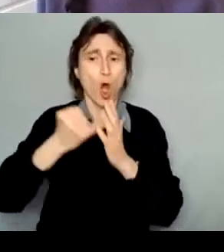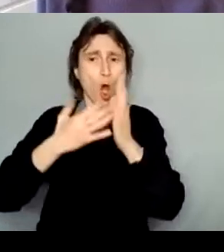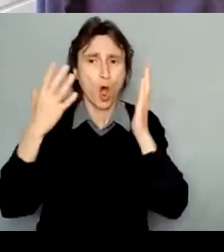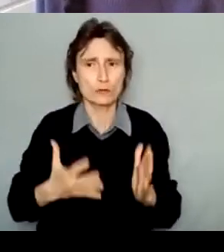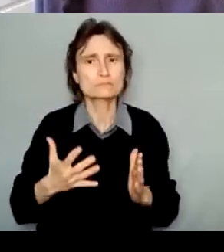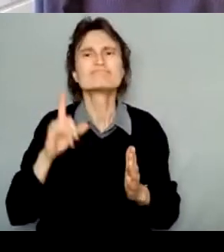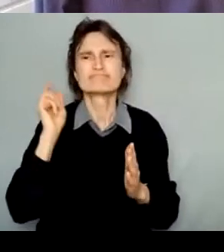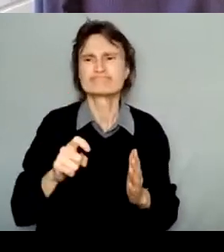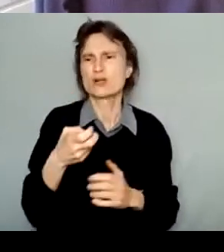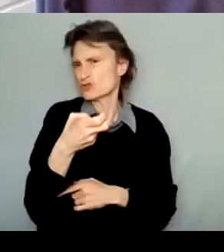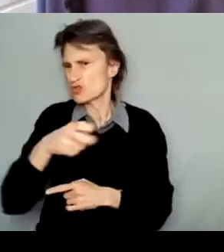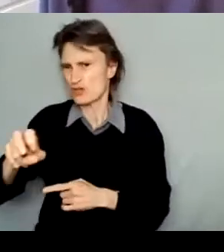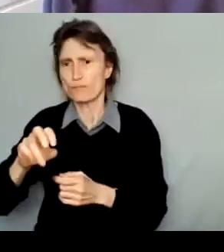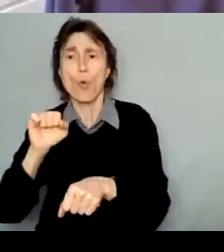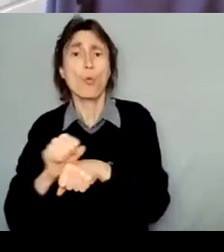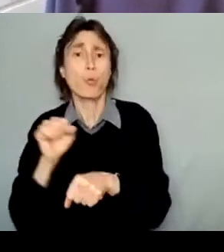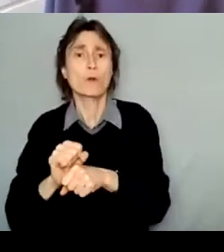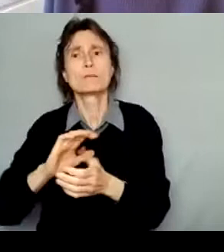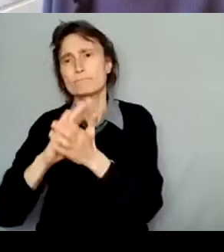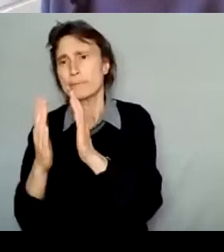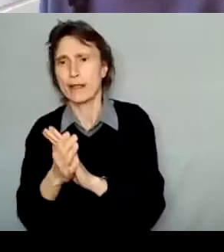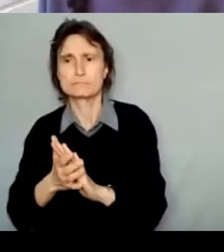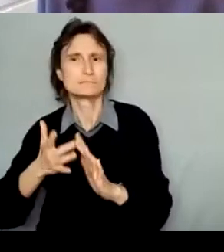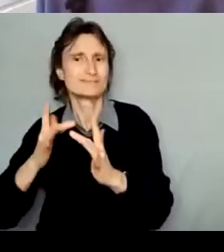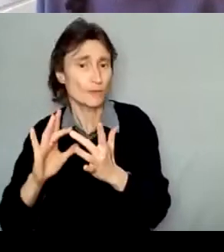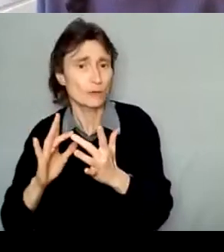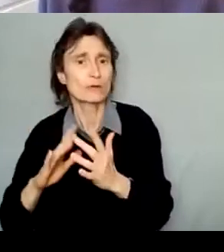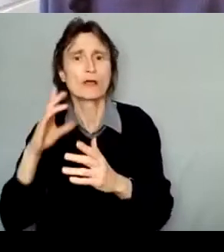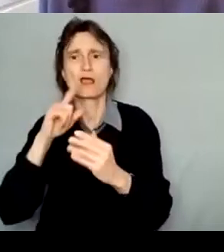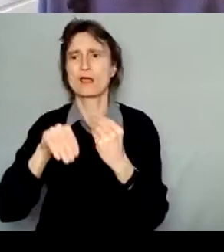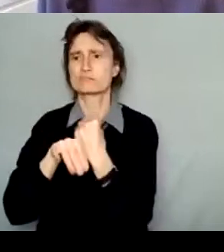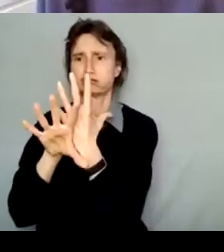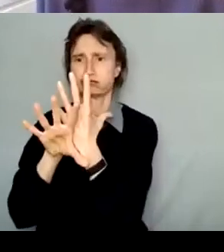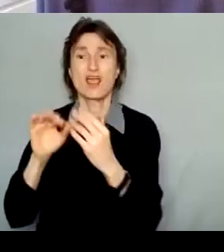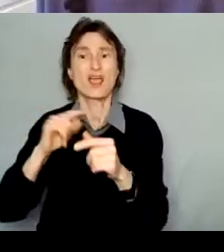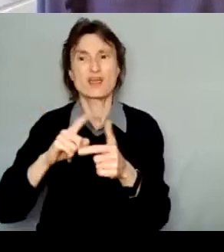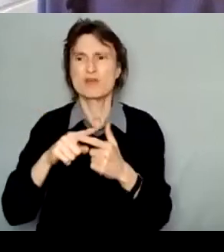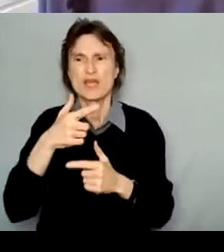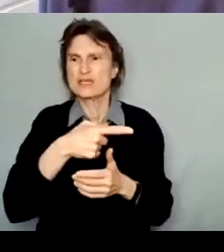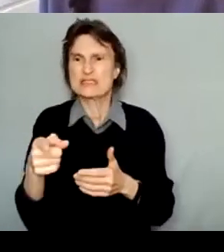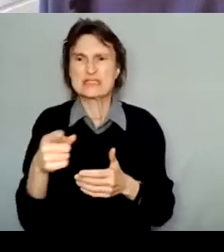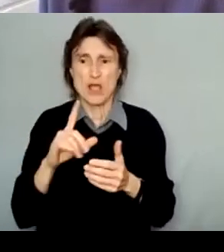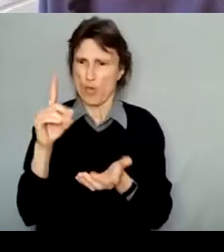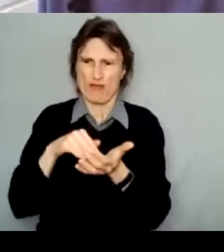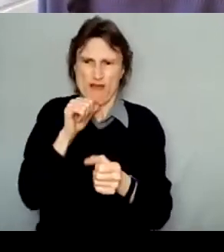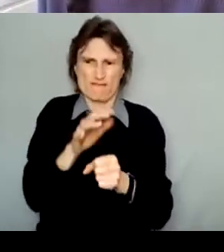way. And the increased demand and limited availability to rent certain equipment within the community.